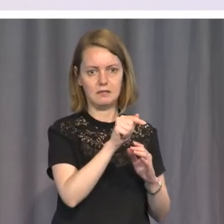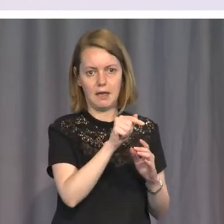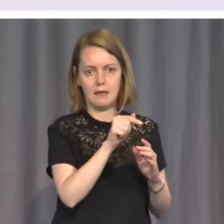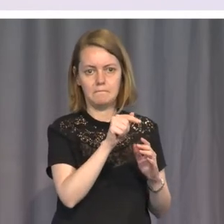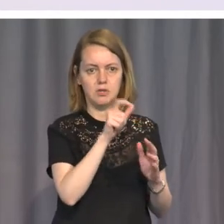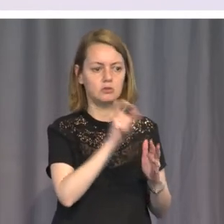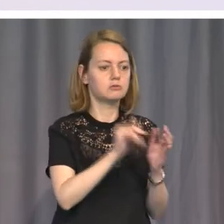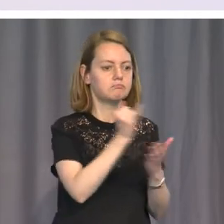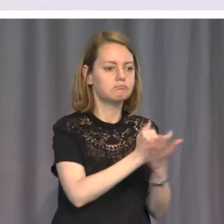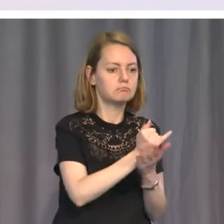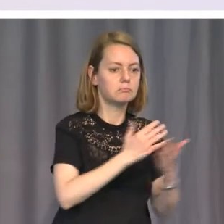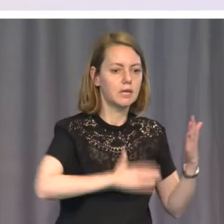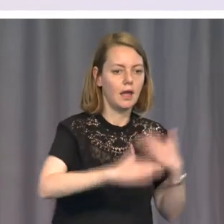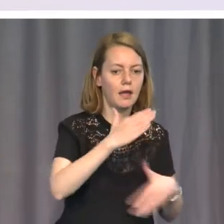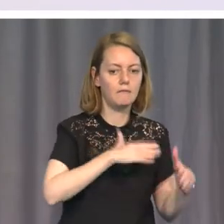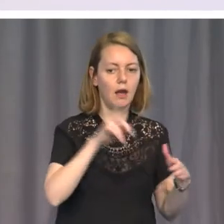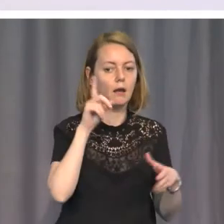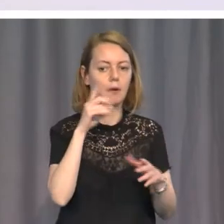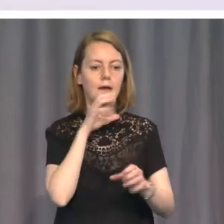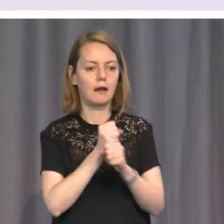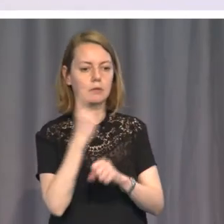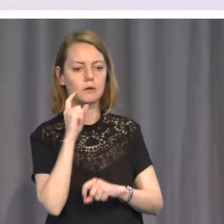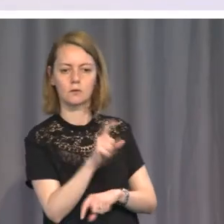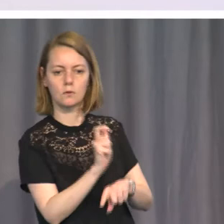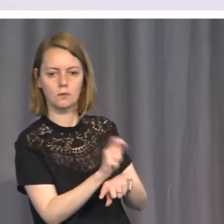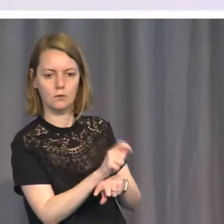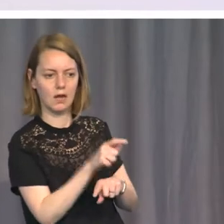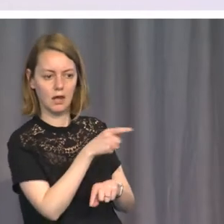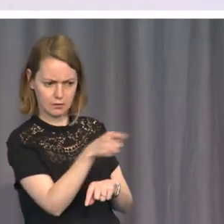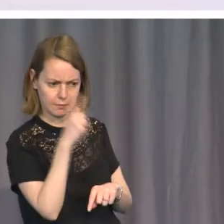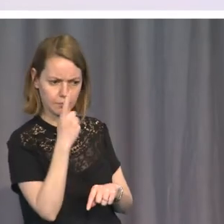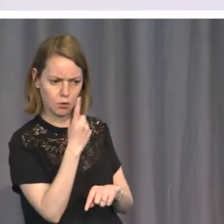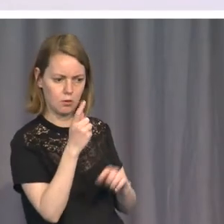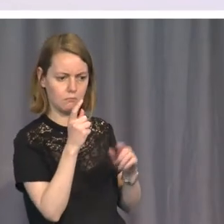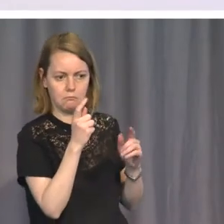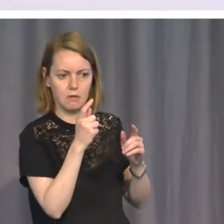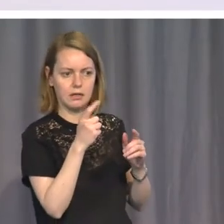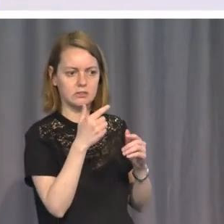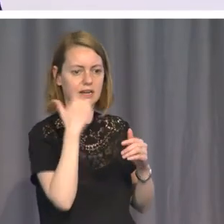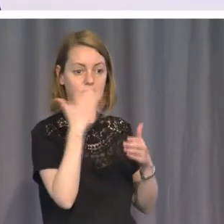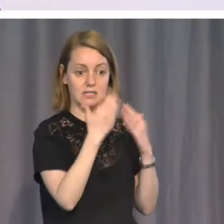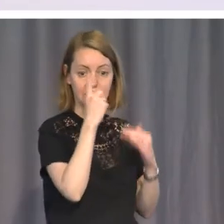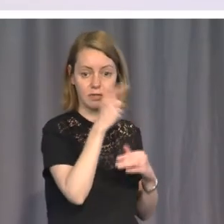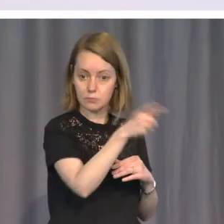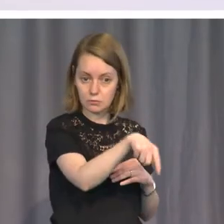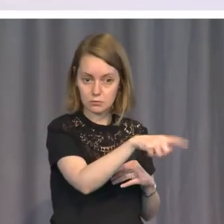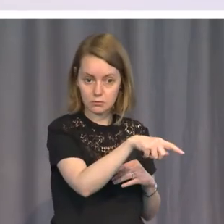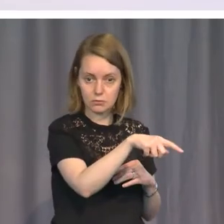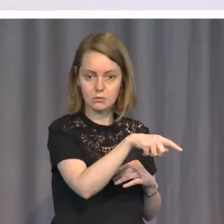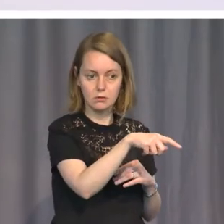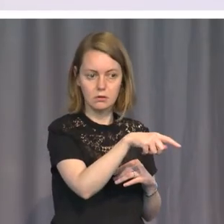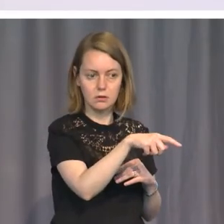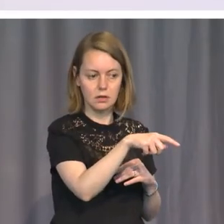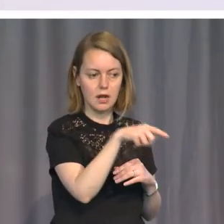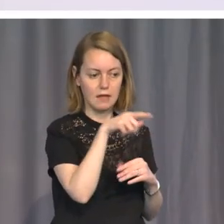judges, the policemen, soldiers, public servants. It's utterly necessary to the commission of crimes